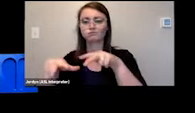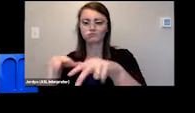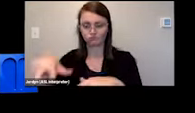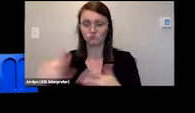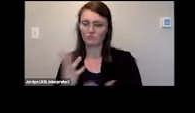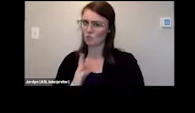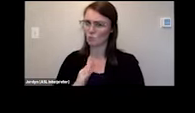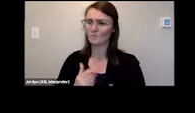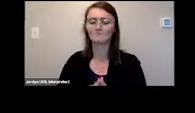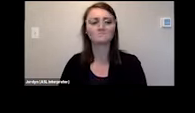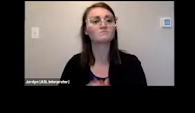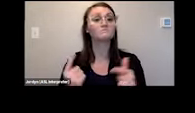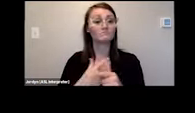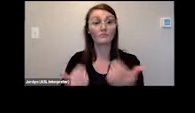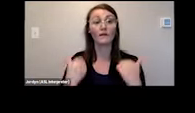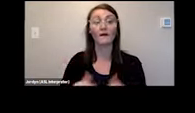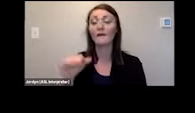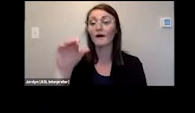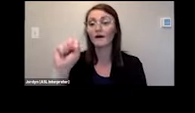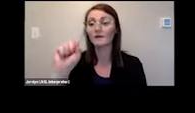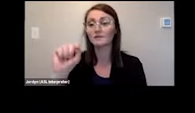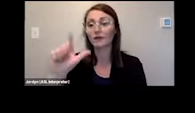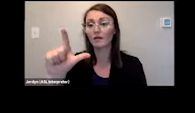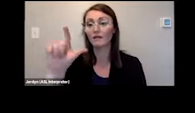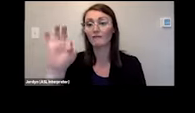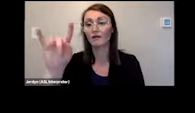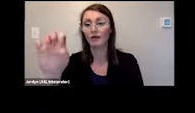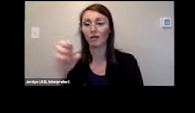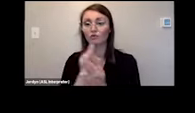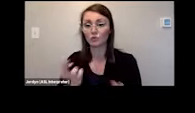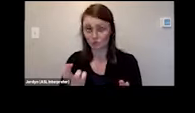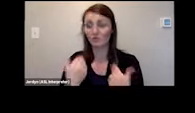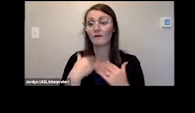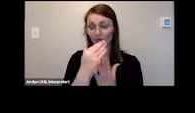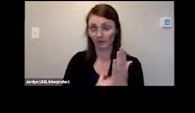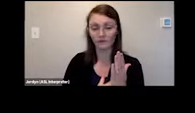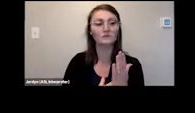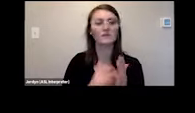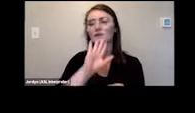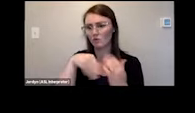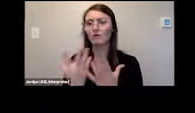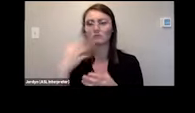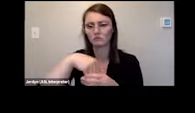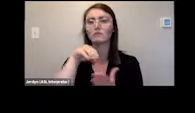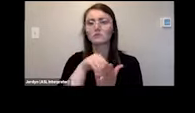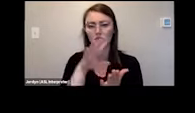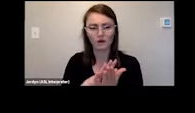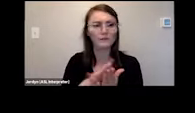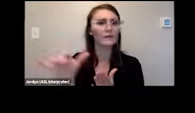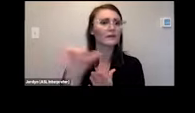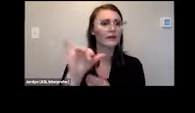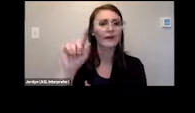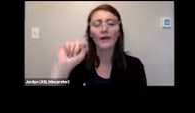oh we have a list of stl file resources these are all in the document some that are great things like thingiverse my mini factory